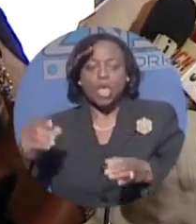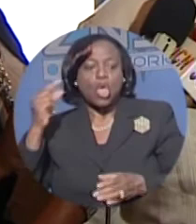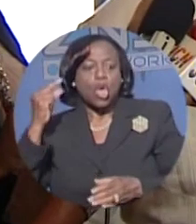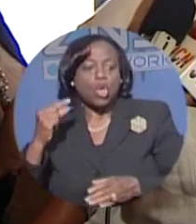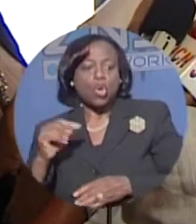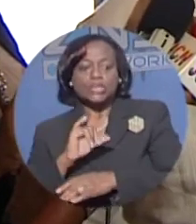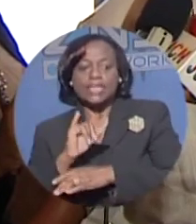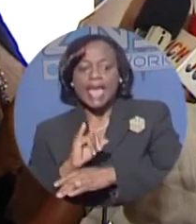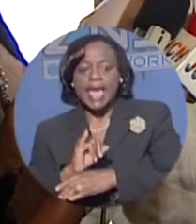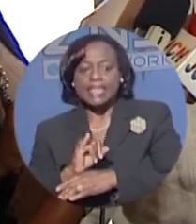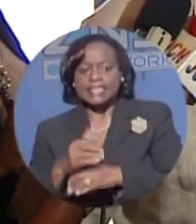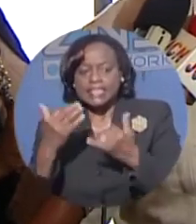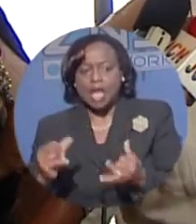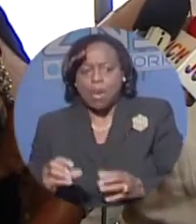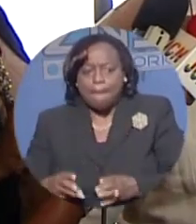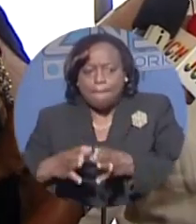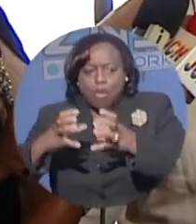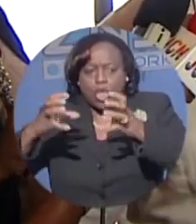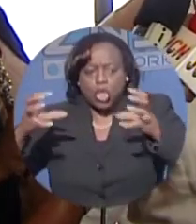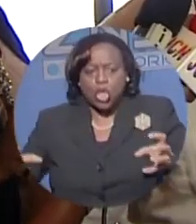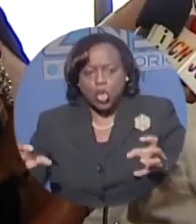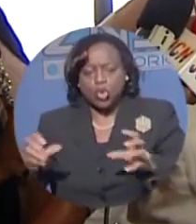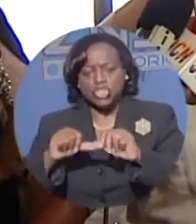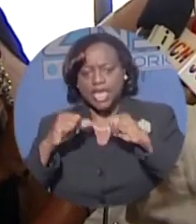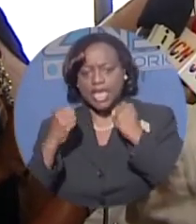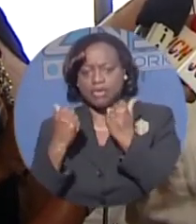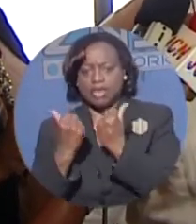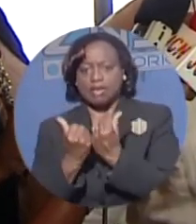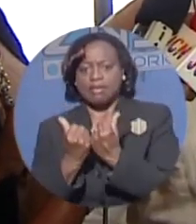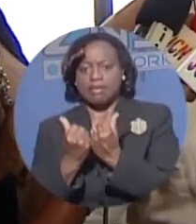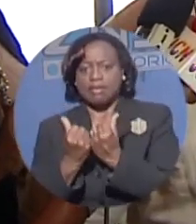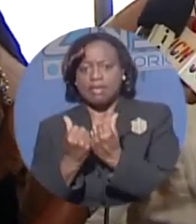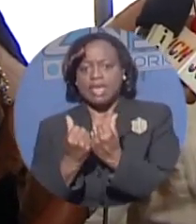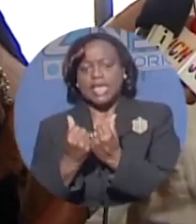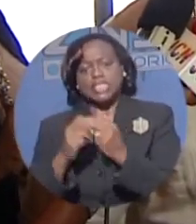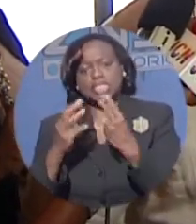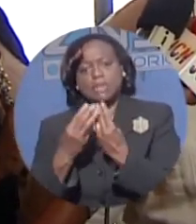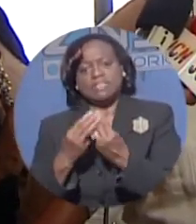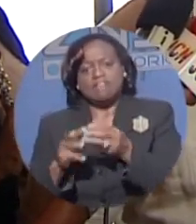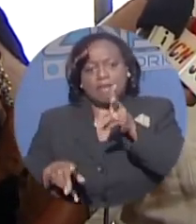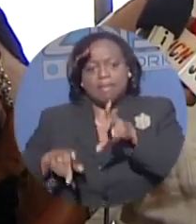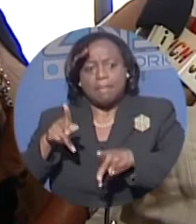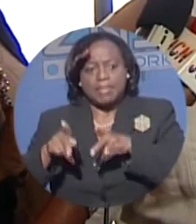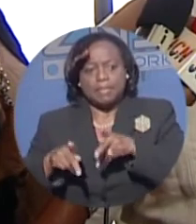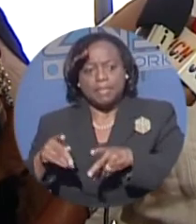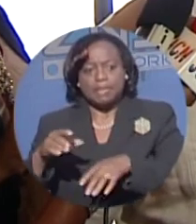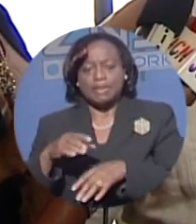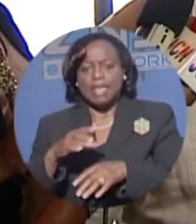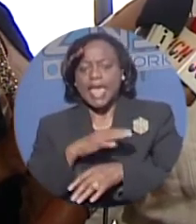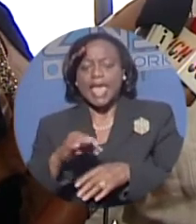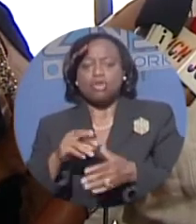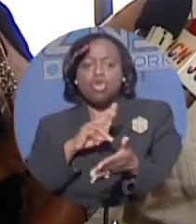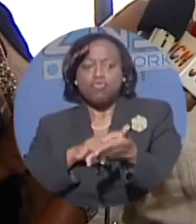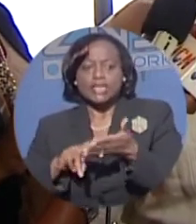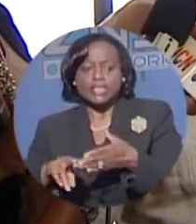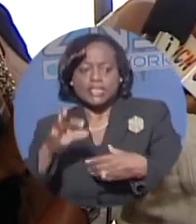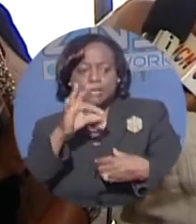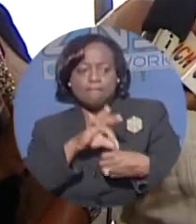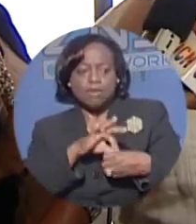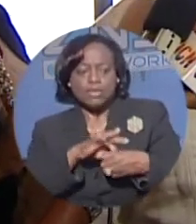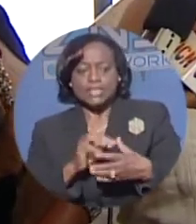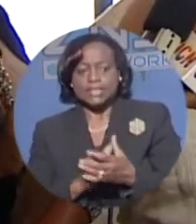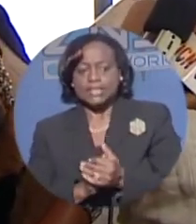as an example, is a huge area in terms of population, in terms of registered voters. You'll see that some constituencies have